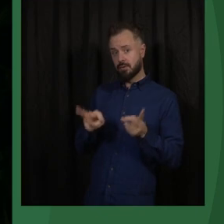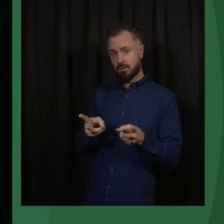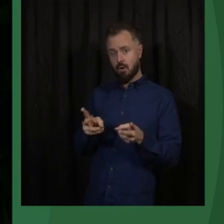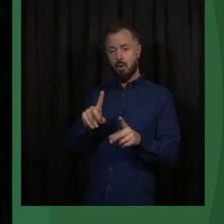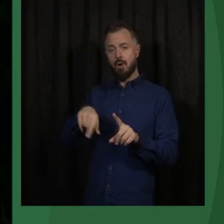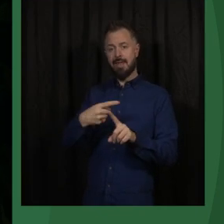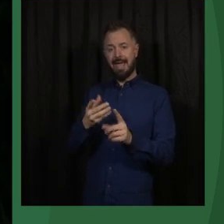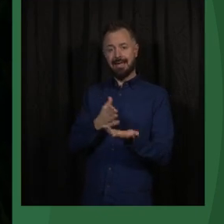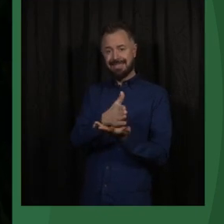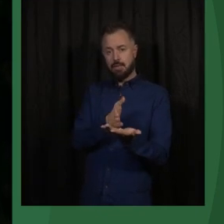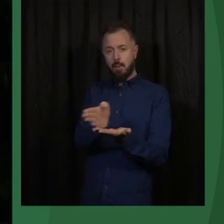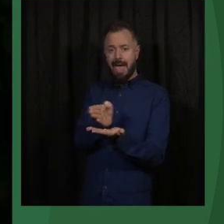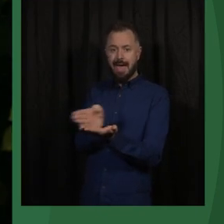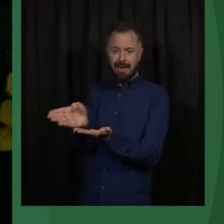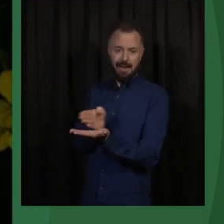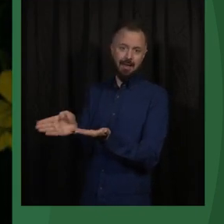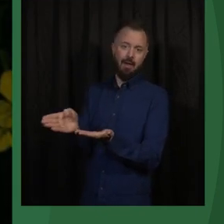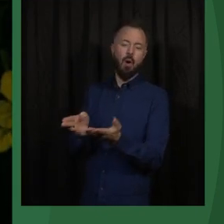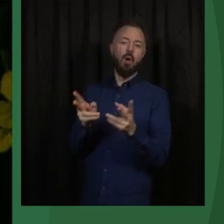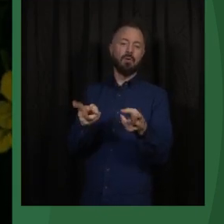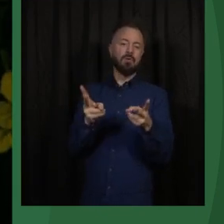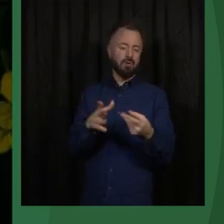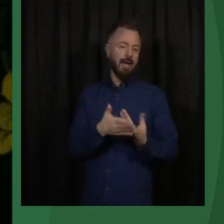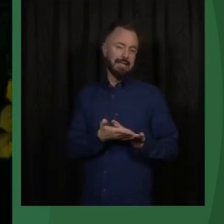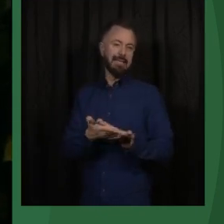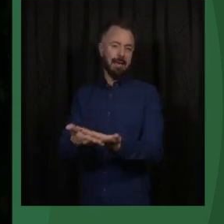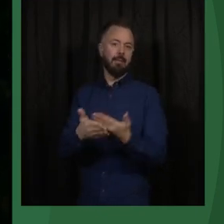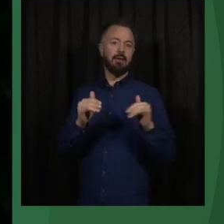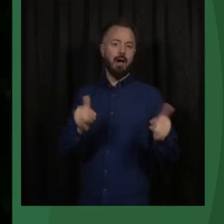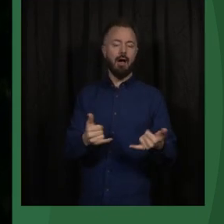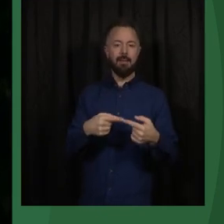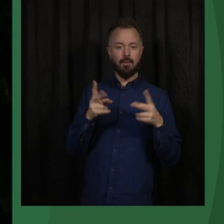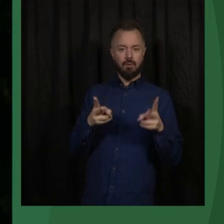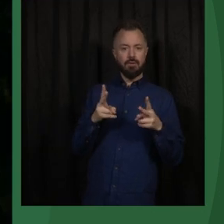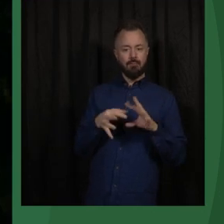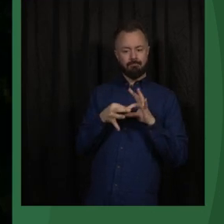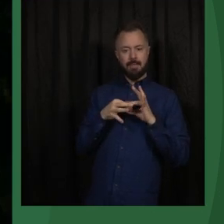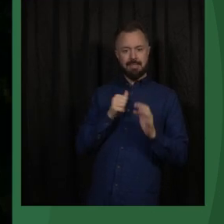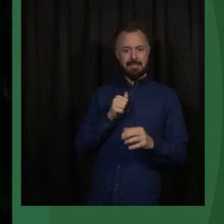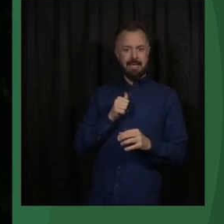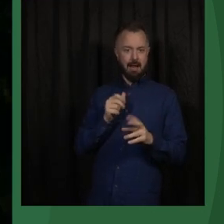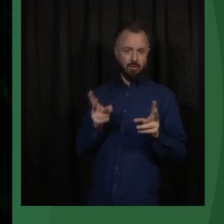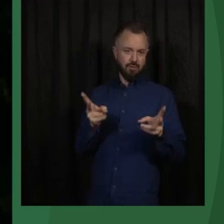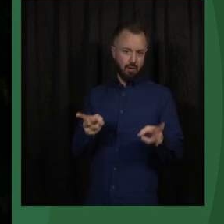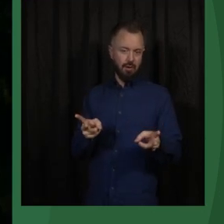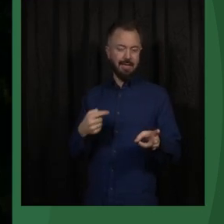redistribute. And of course, it's aid, but it's also to ourselves. I think that's